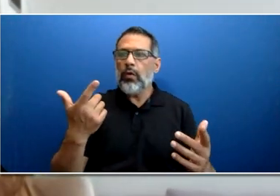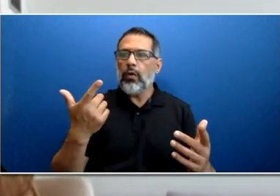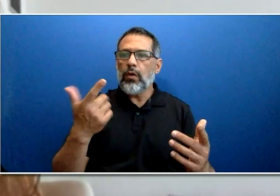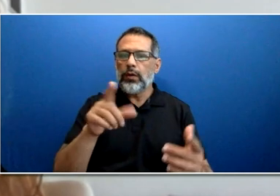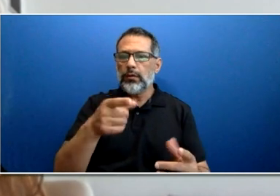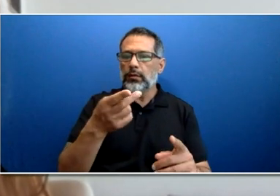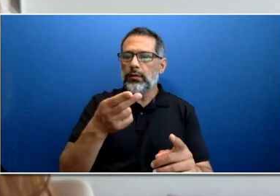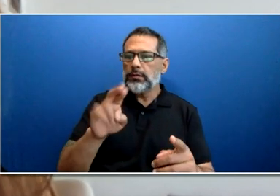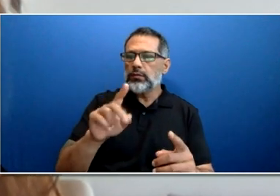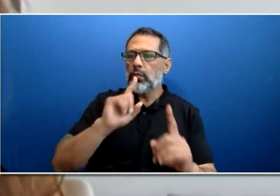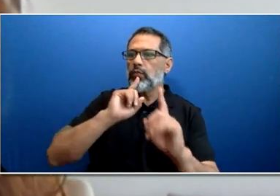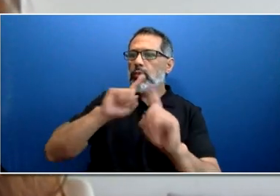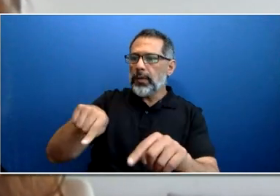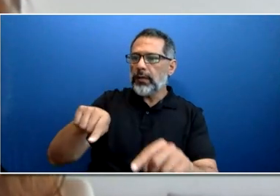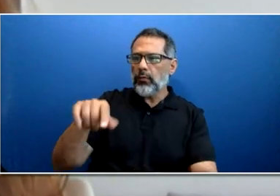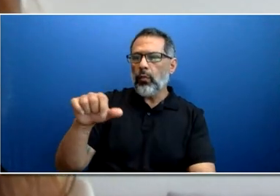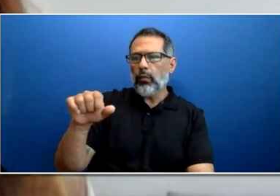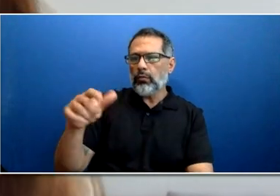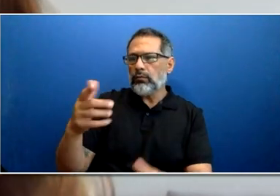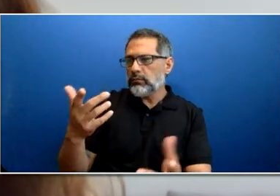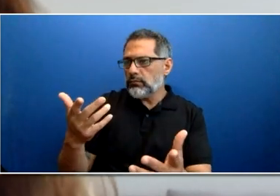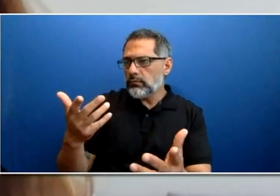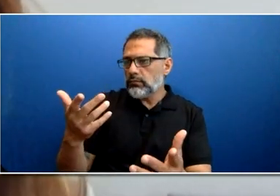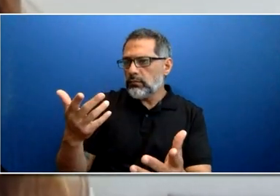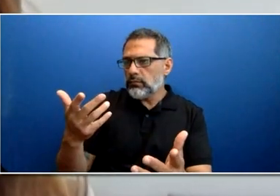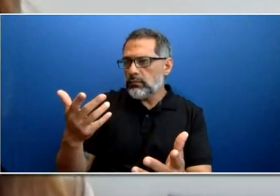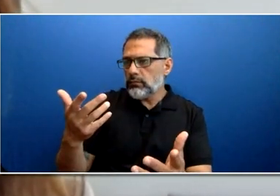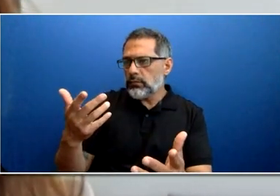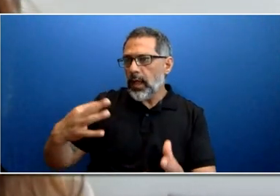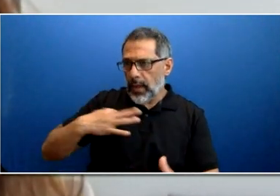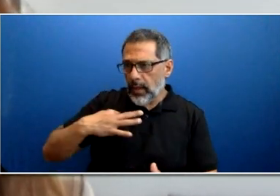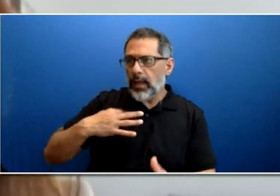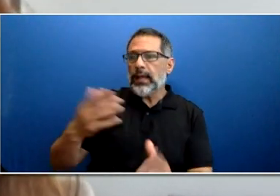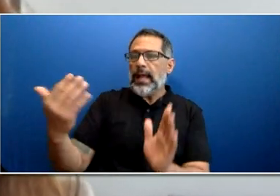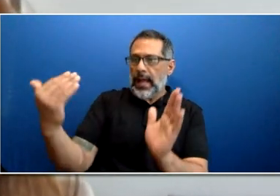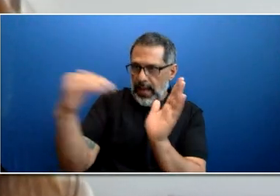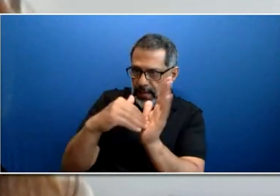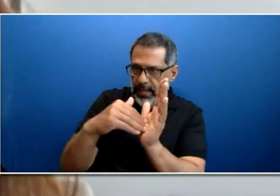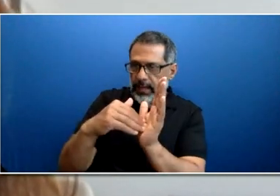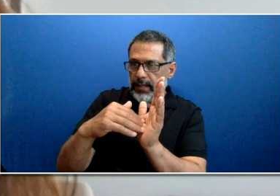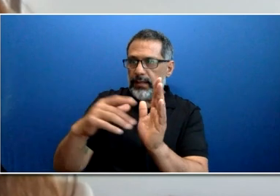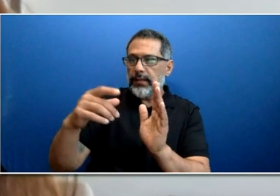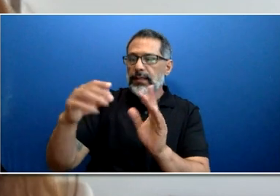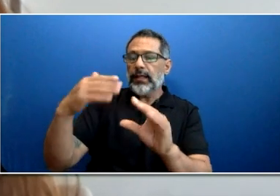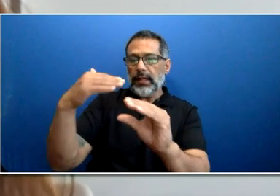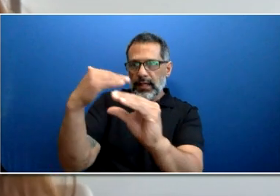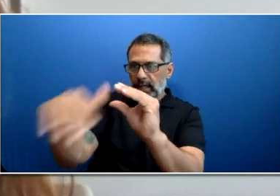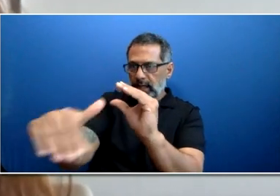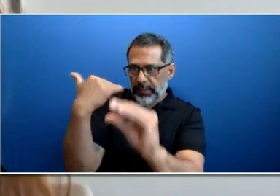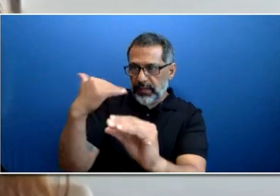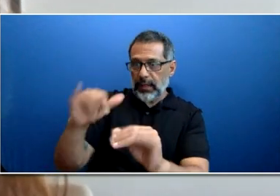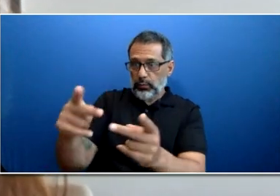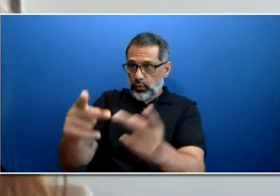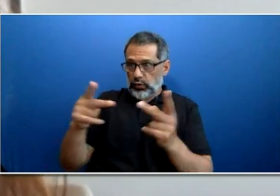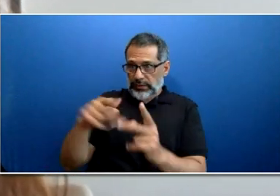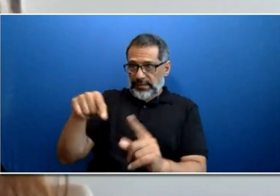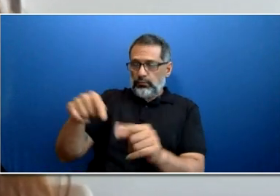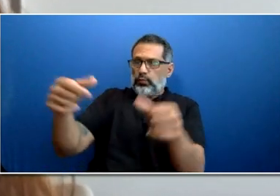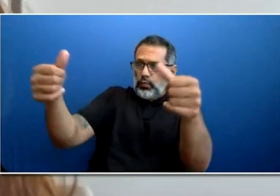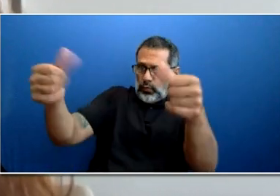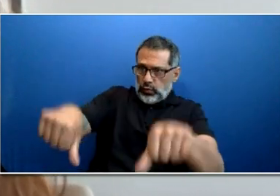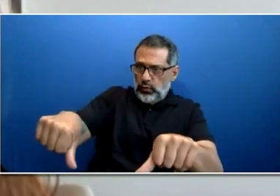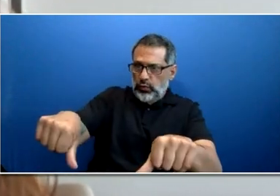All event attendees will be notified by email when the position becomes available. The best way to stay